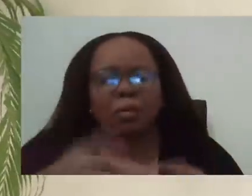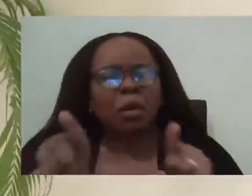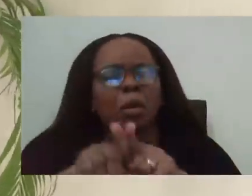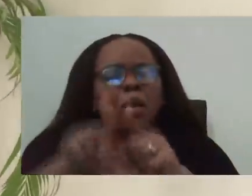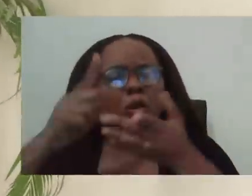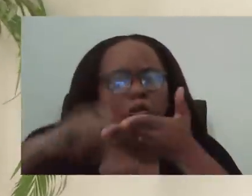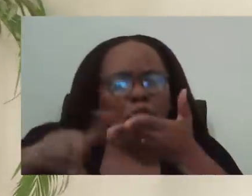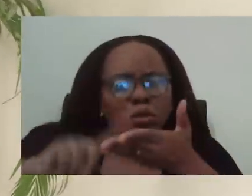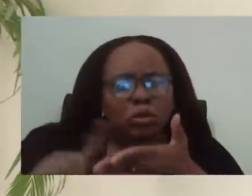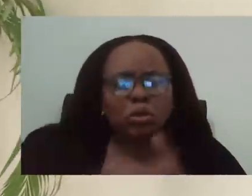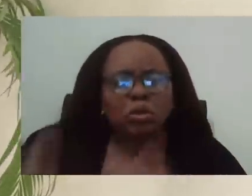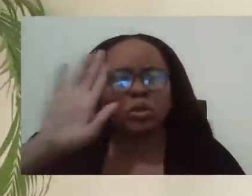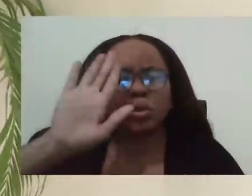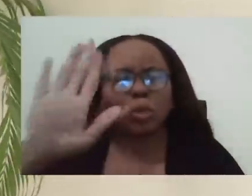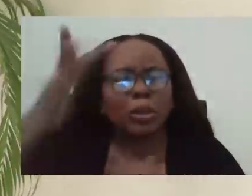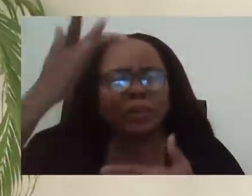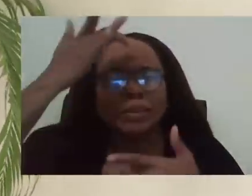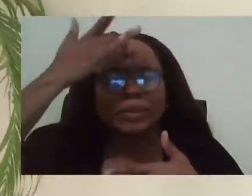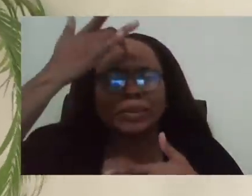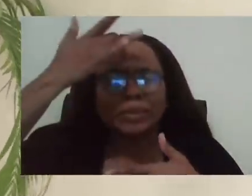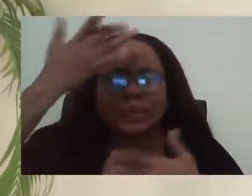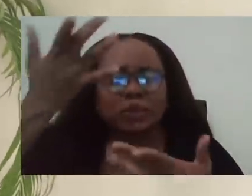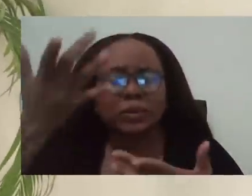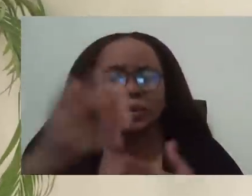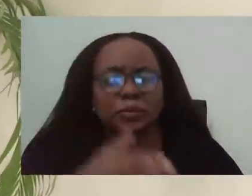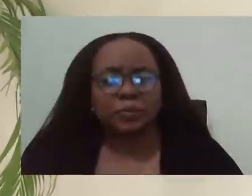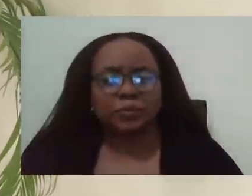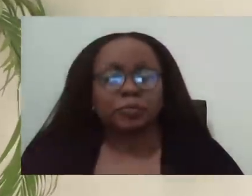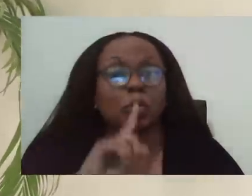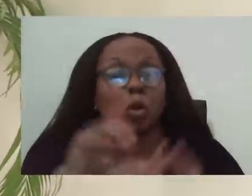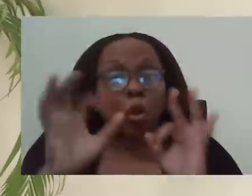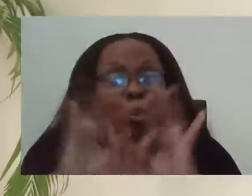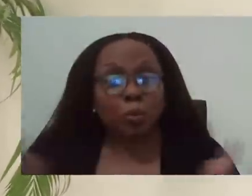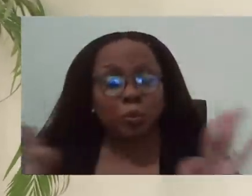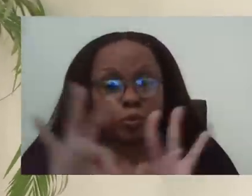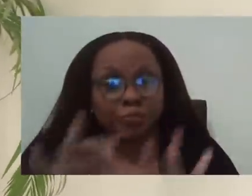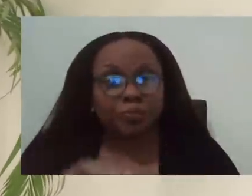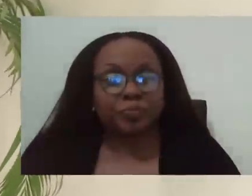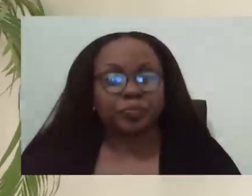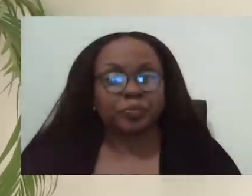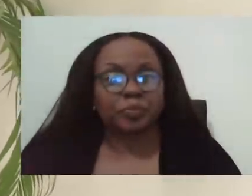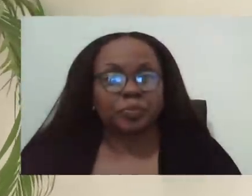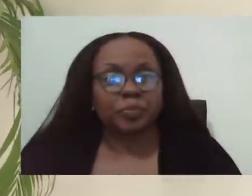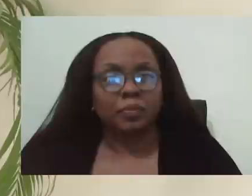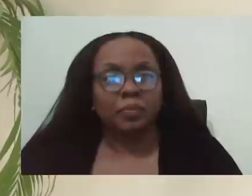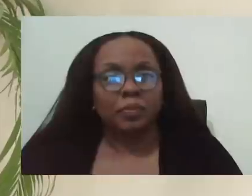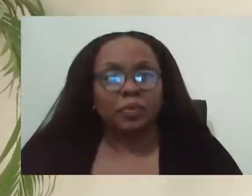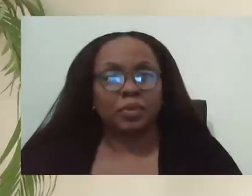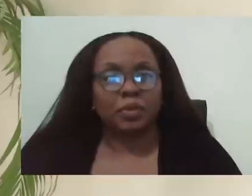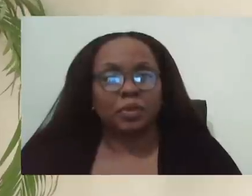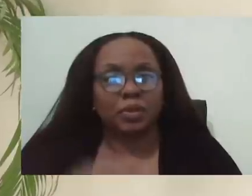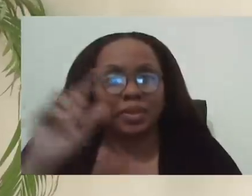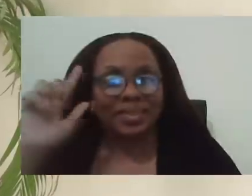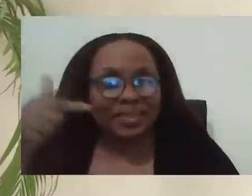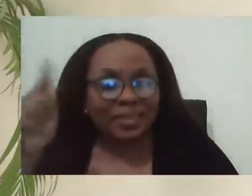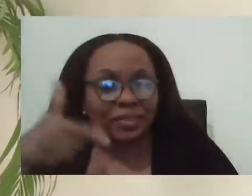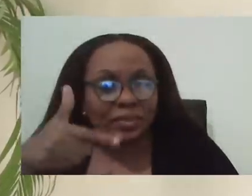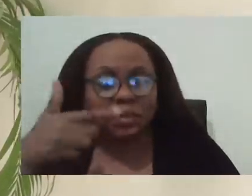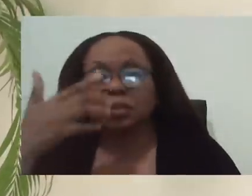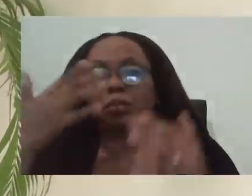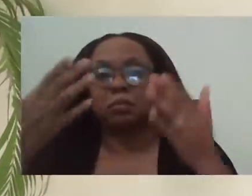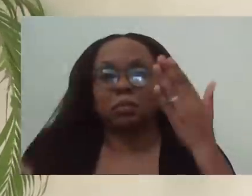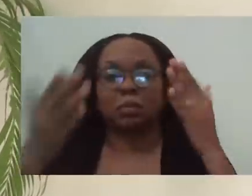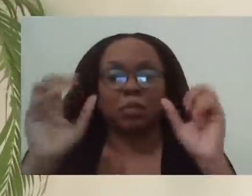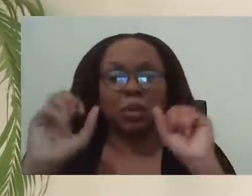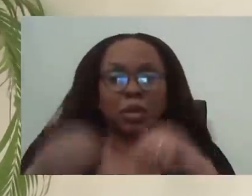expert as you can at it is equally important. Um, and if we have time later on, I'd like to talk about how we think the health system can